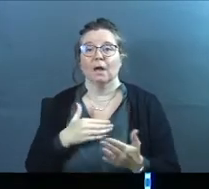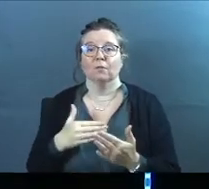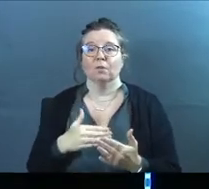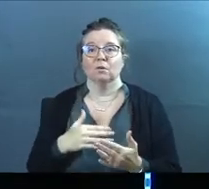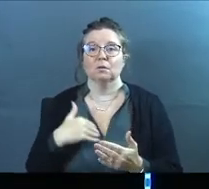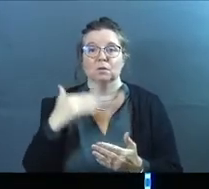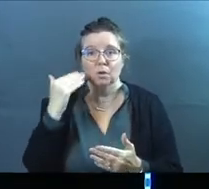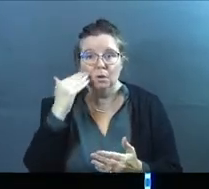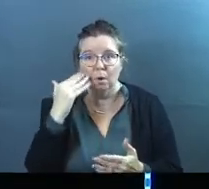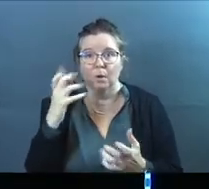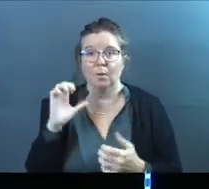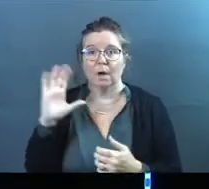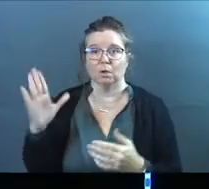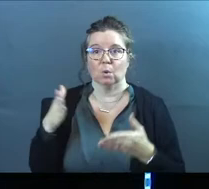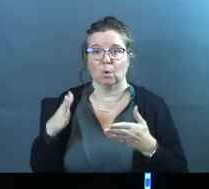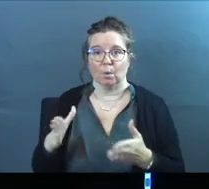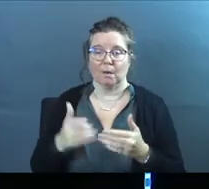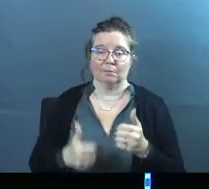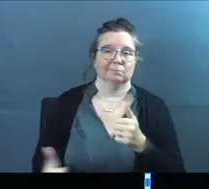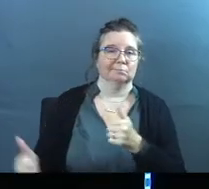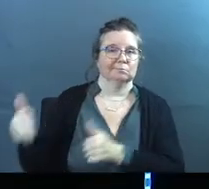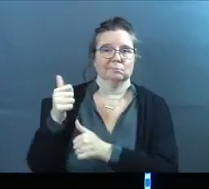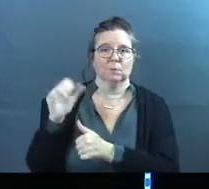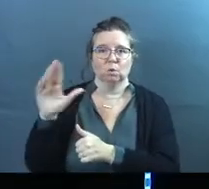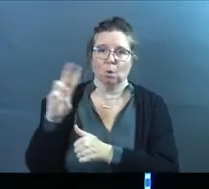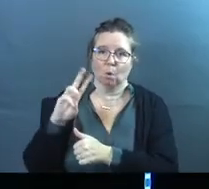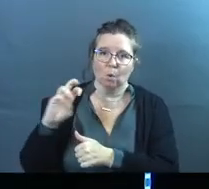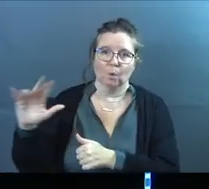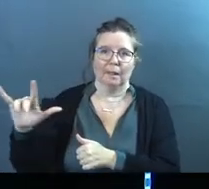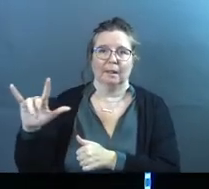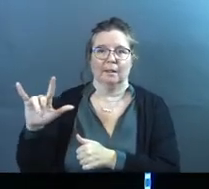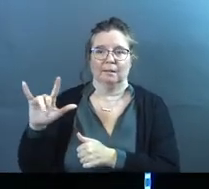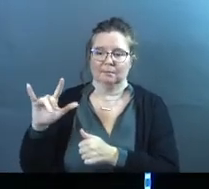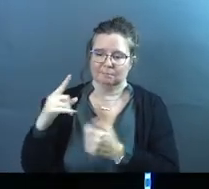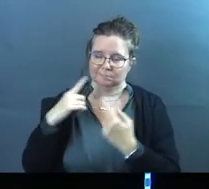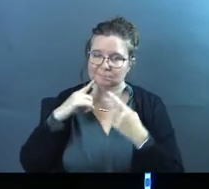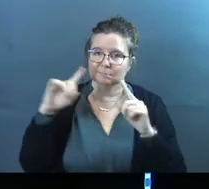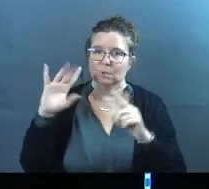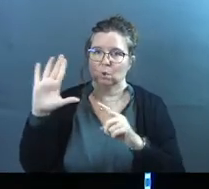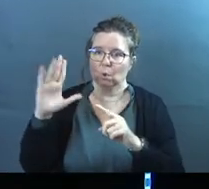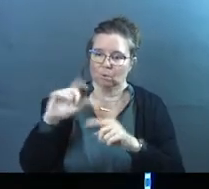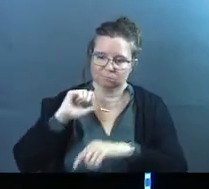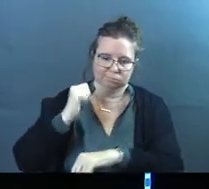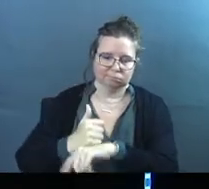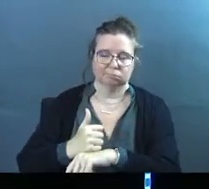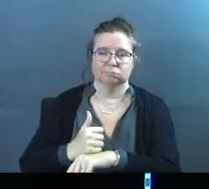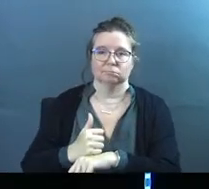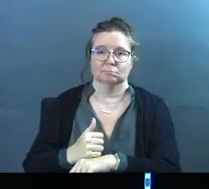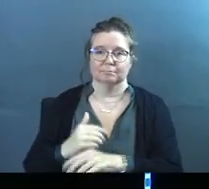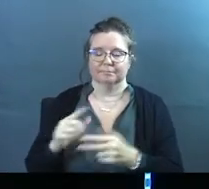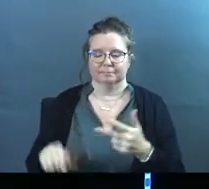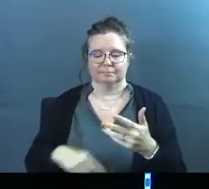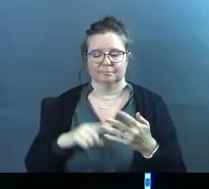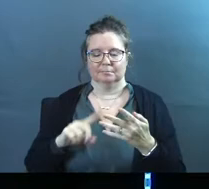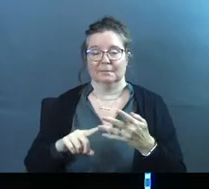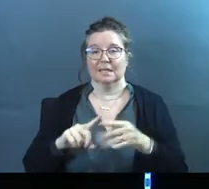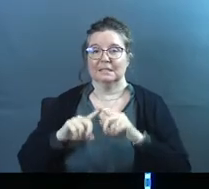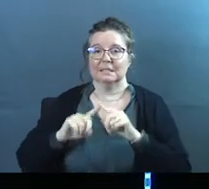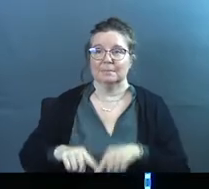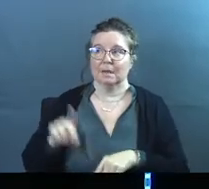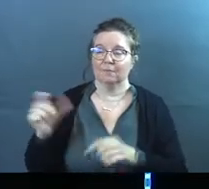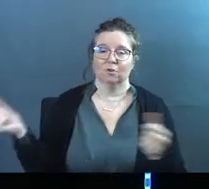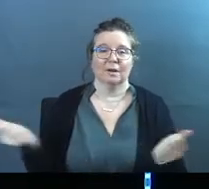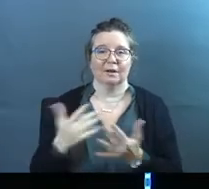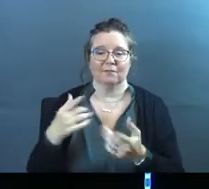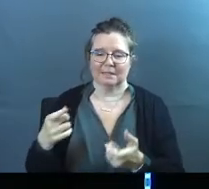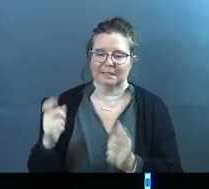comes to, just know I want your way over my own. Your will be done. Your kingdom in front. And then the next thing, depend on him for everything. Give us this